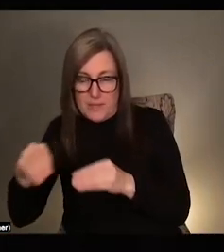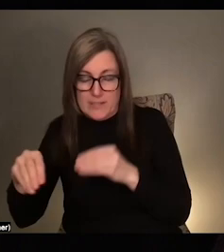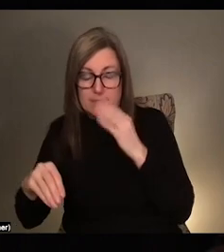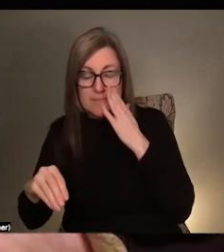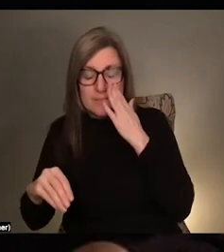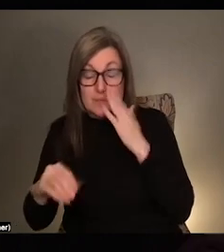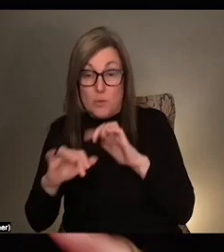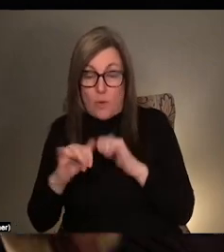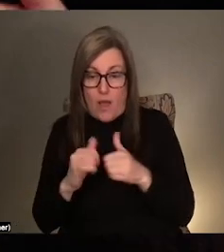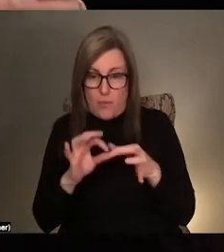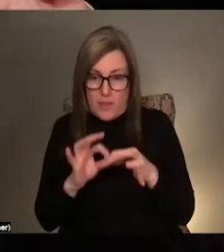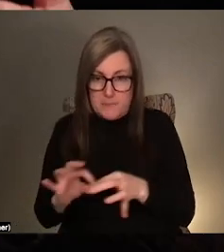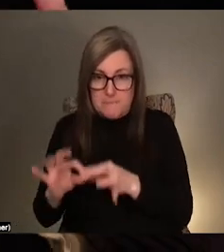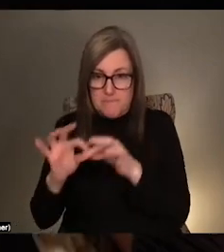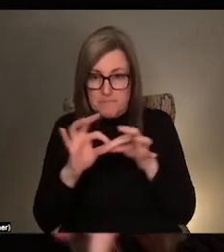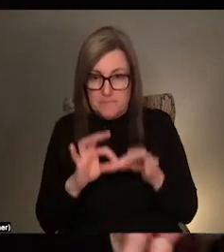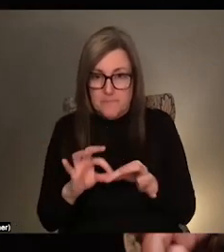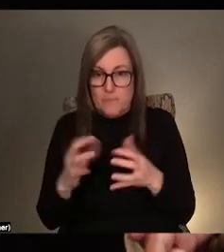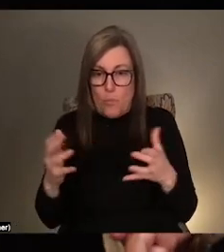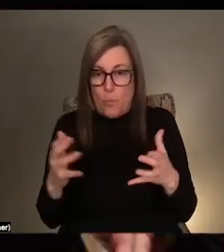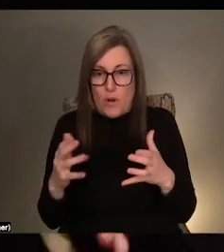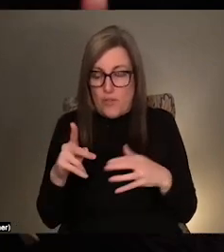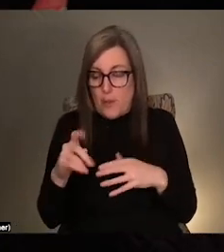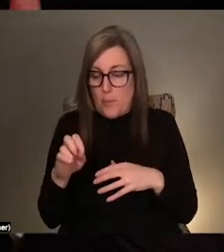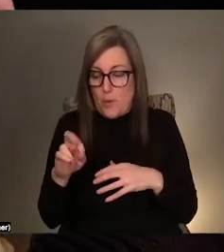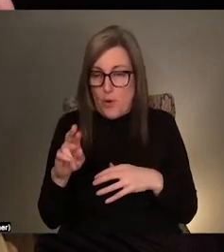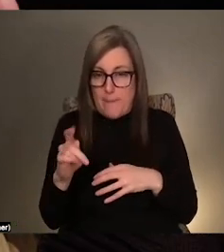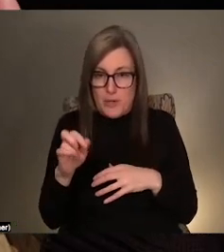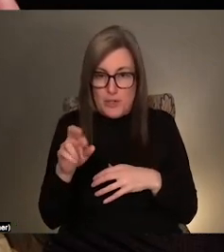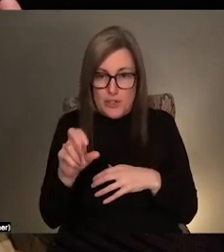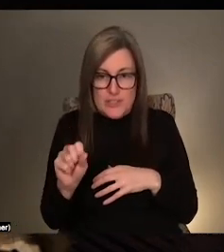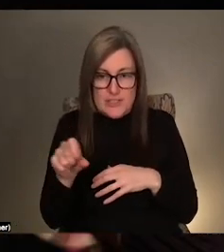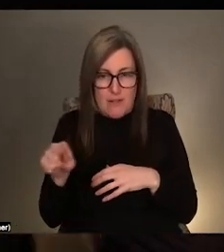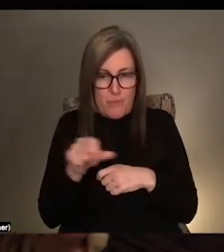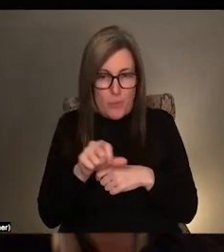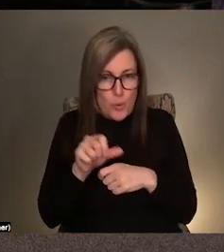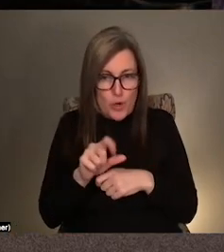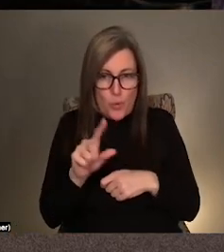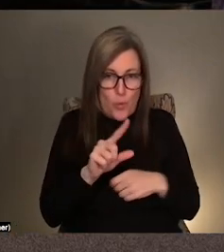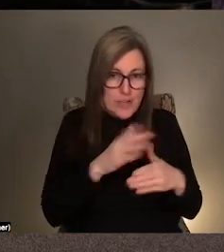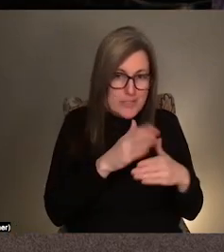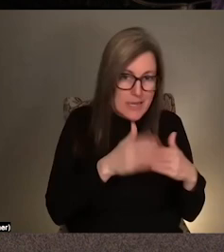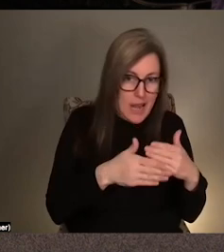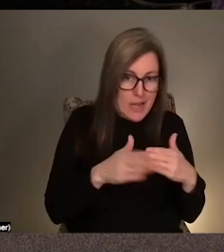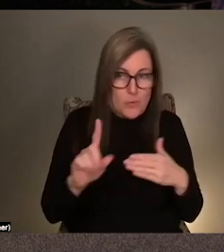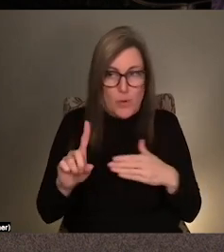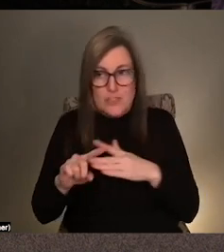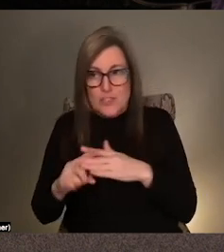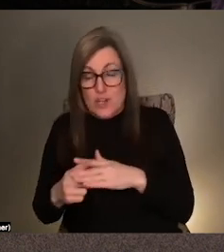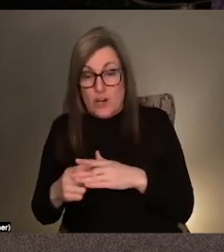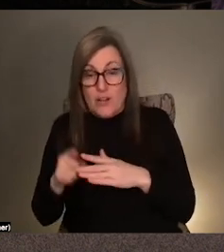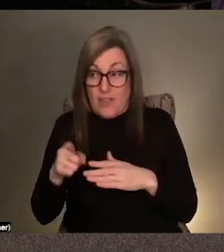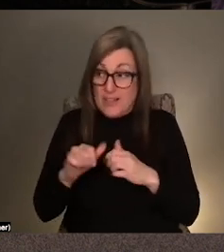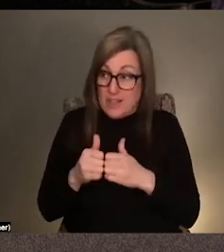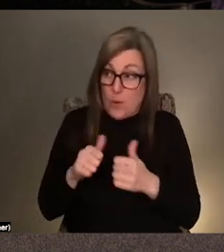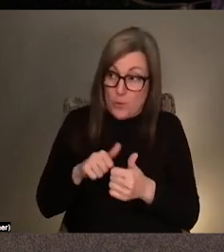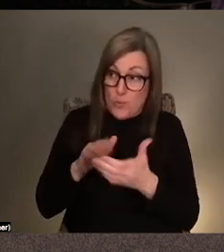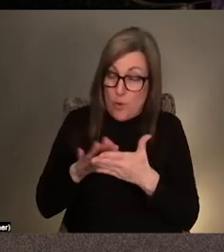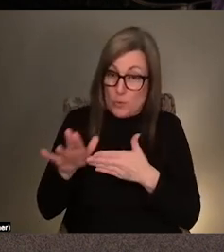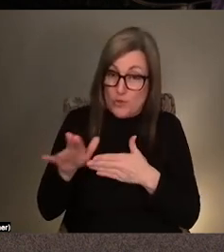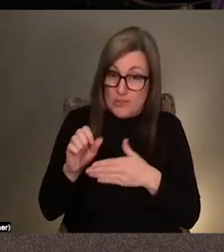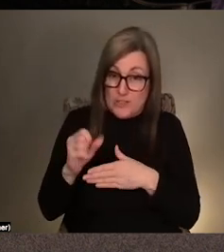of, yeah, basically, like, what are the parameters of the work? Where does it end? And which is also how you're approaching the score? was such a